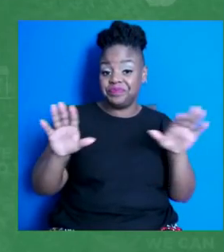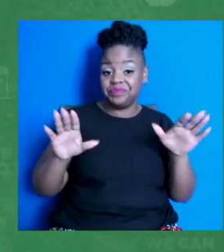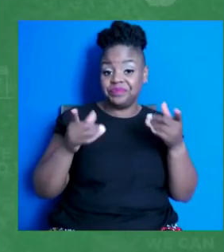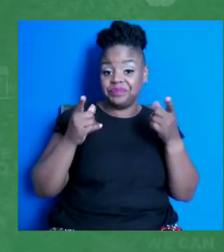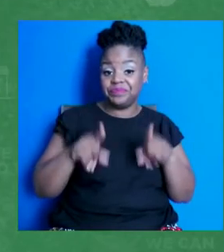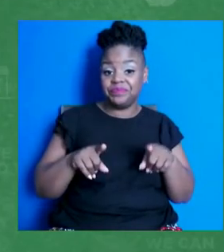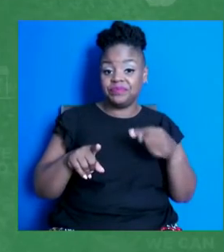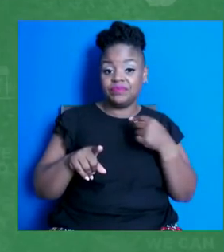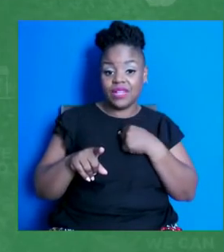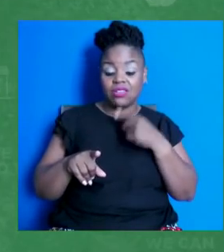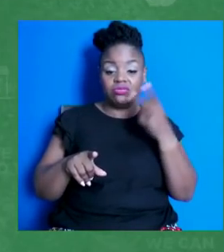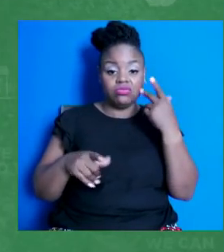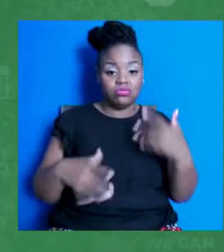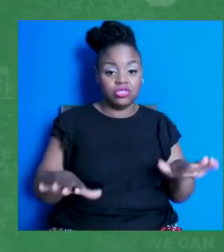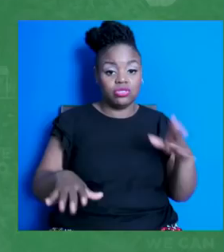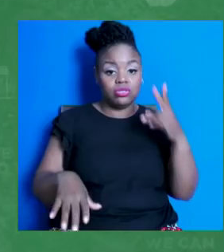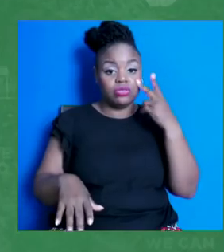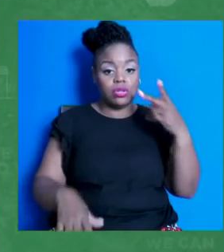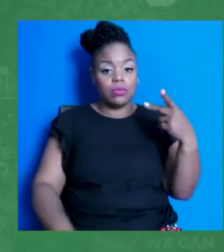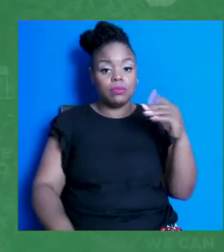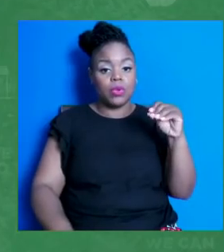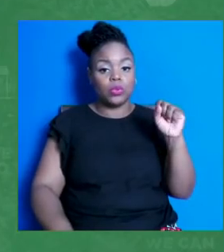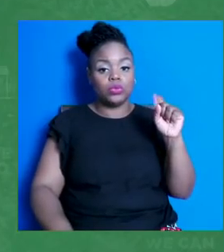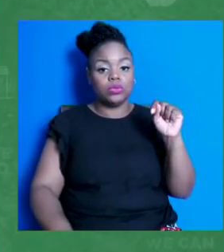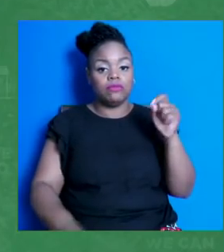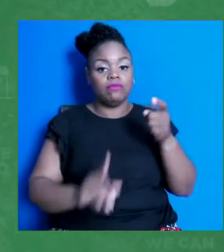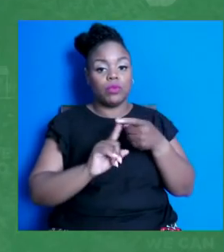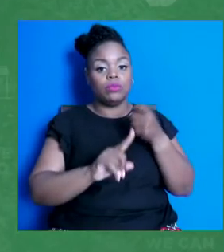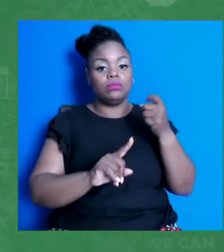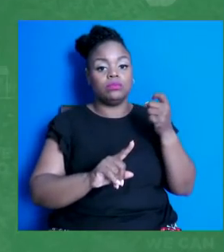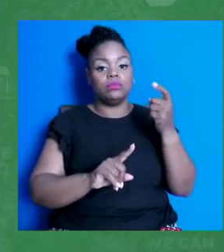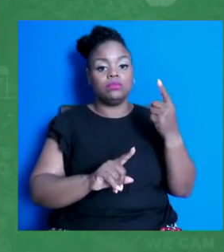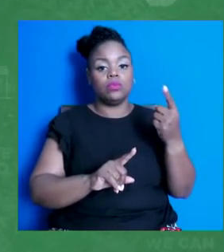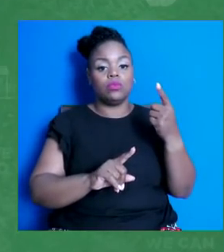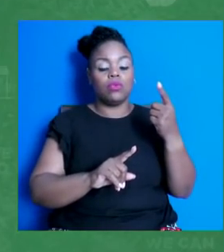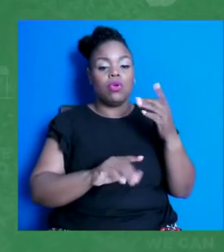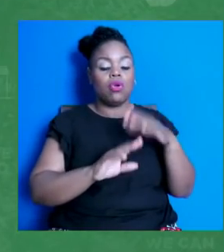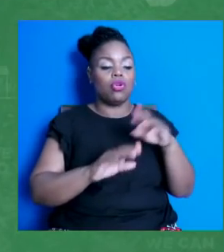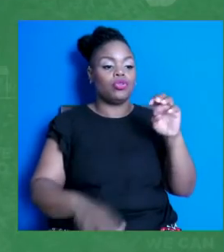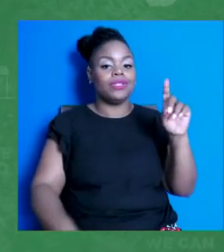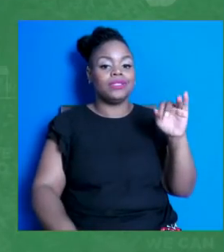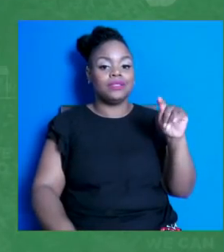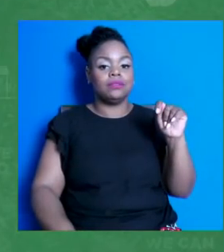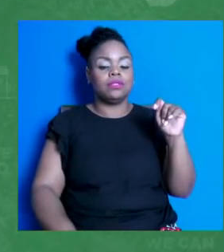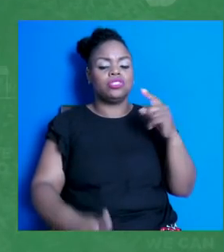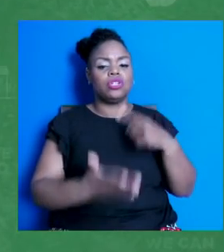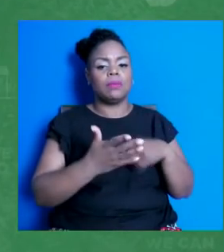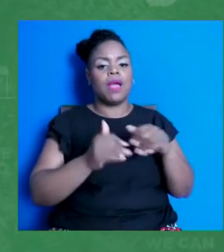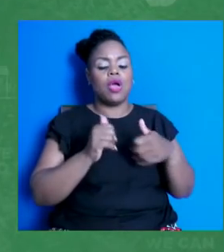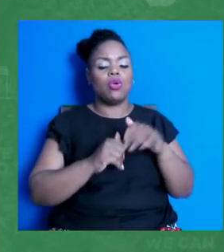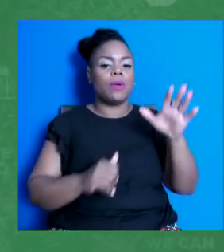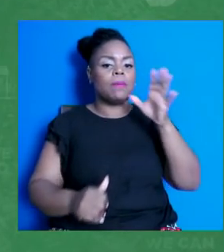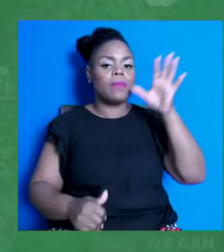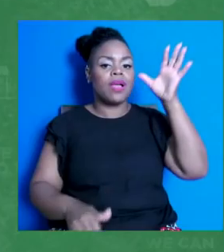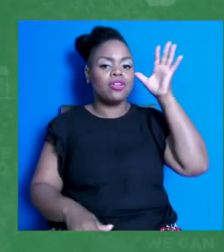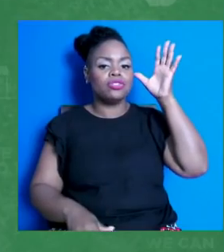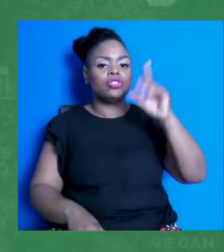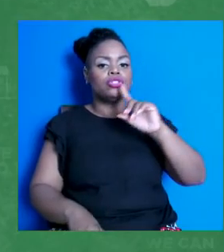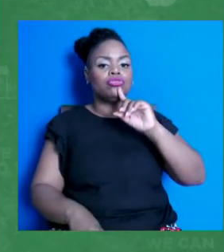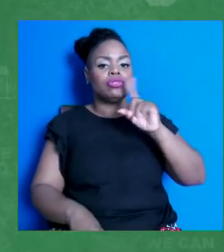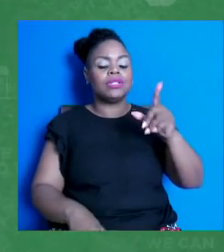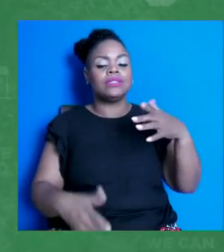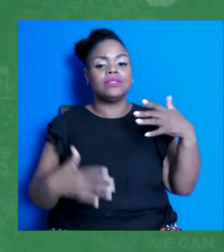from a peer on Reddit who was talking about how their parents really were very scared of vaccinations,